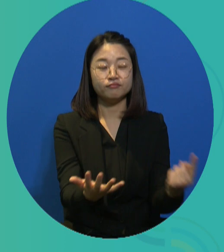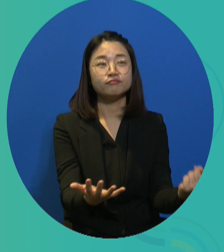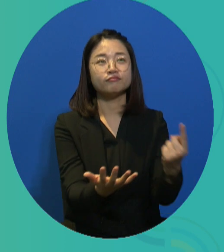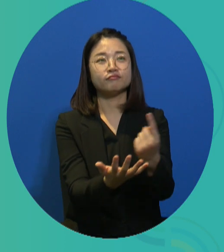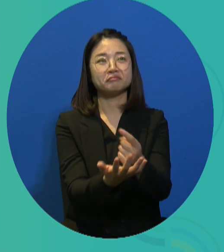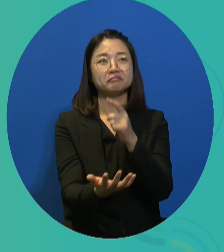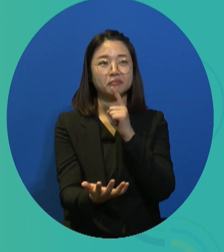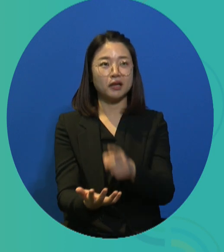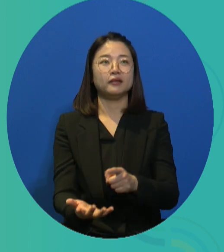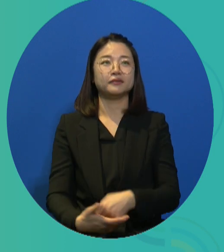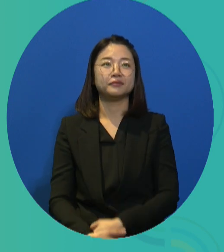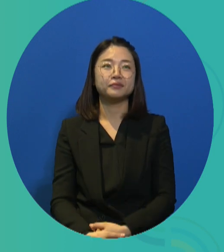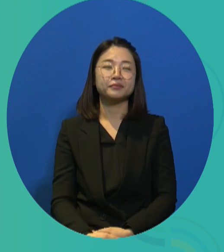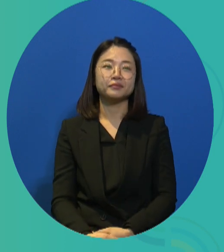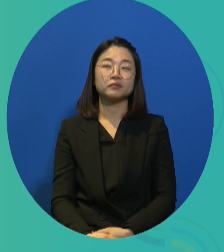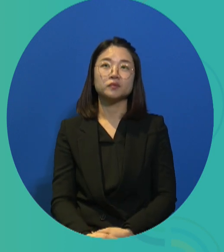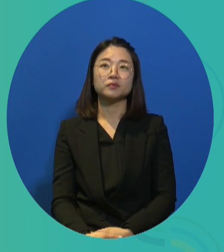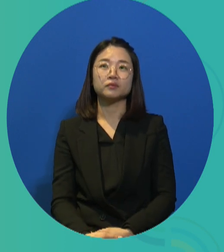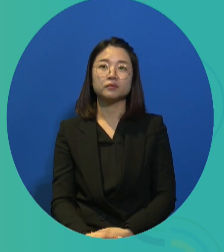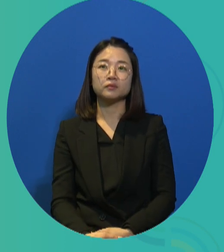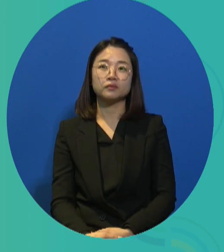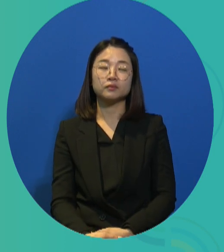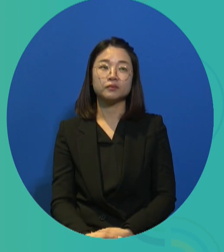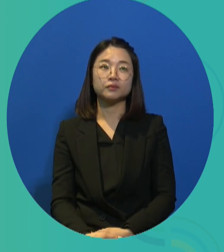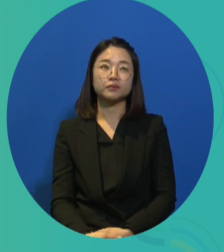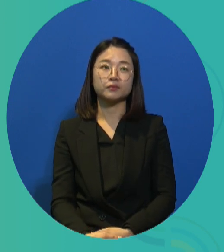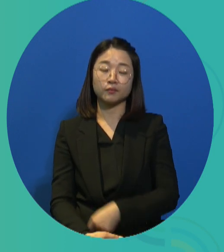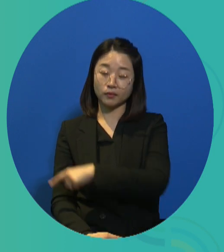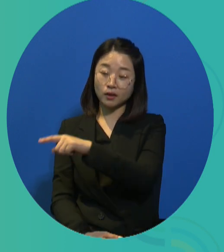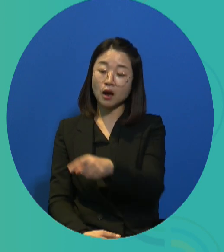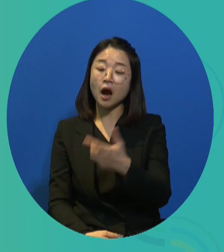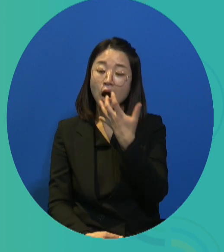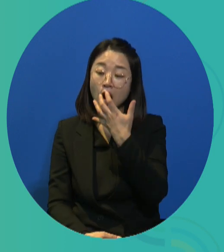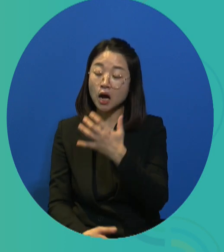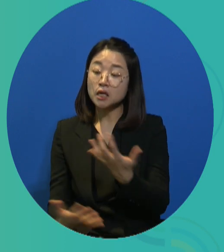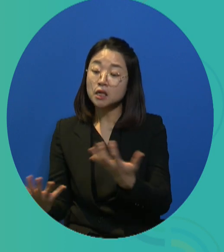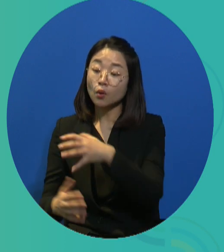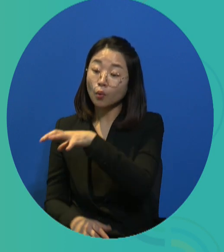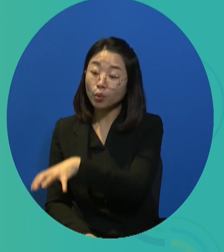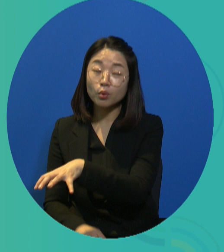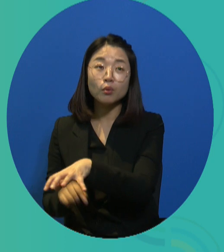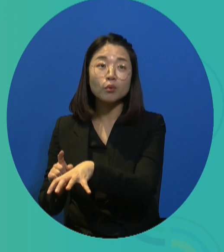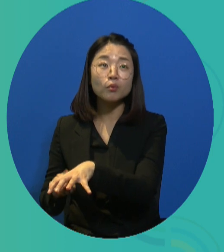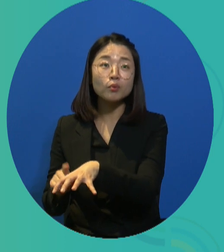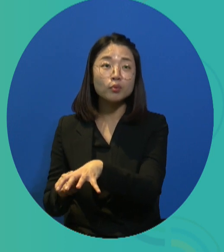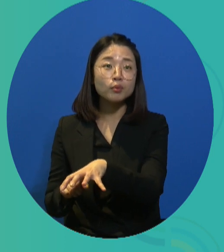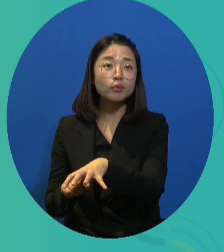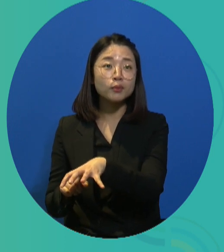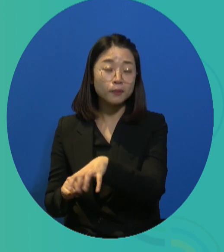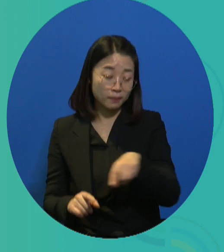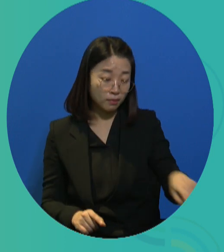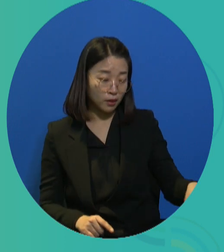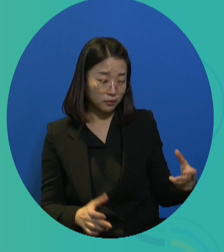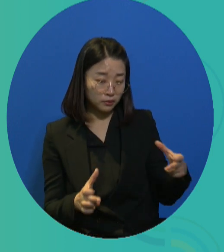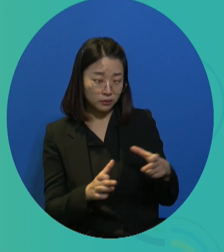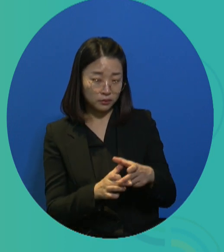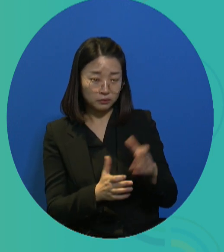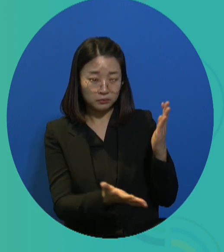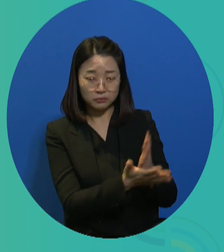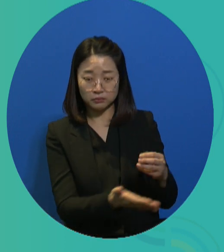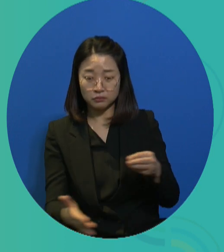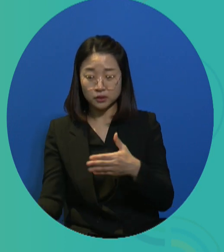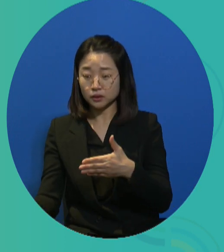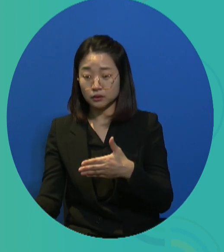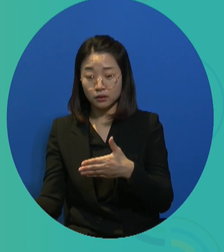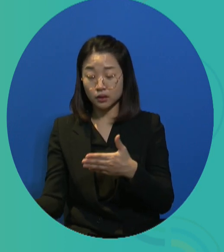disabled persons in these three areas, the project aims to increase inclusion and participation